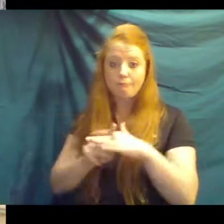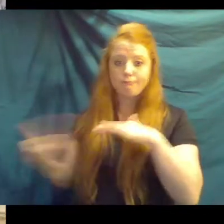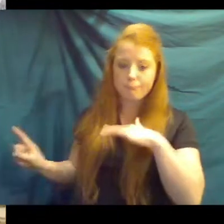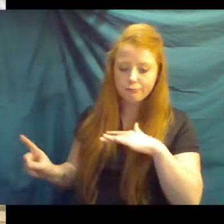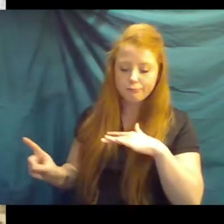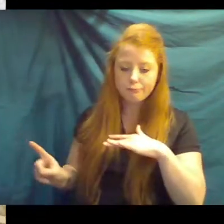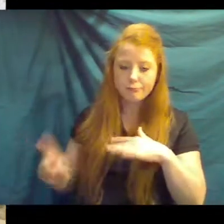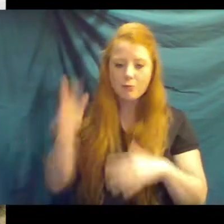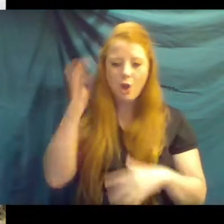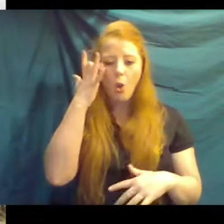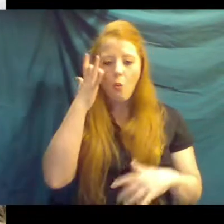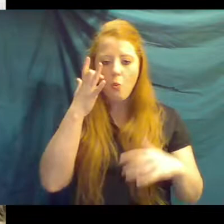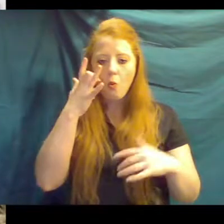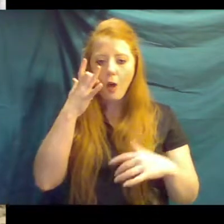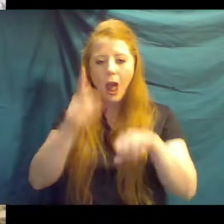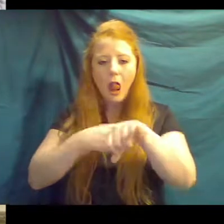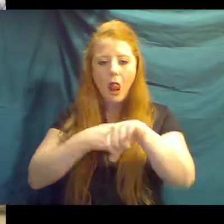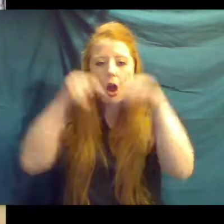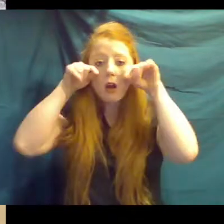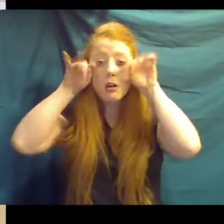Why do they have such long eyelashes?